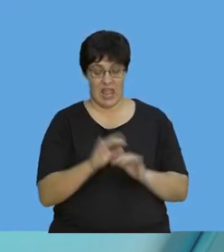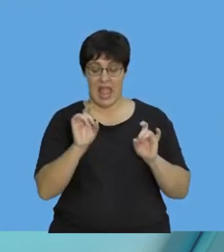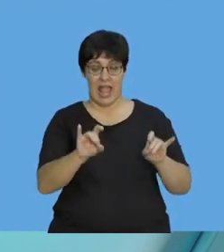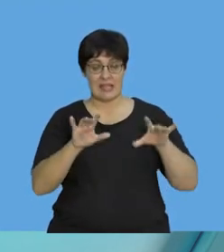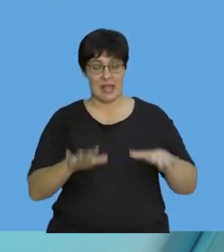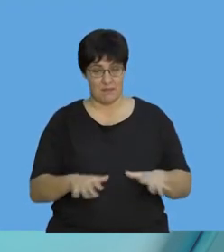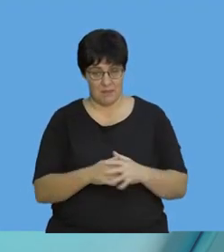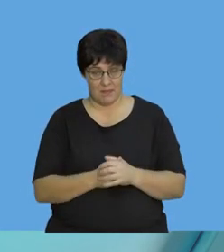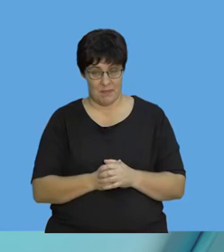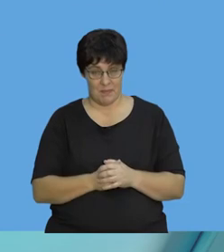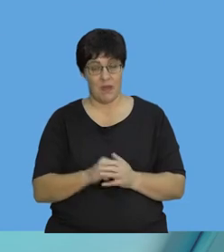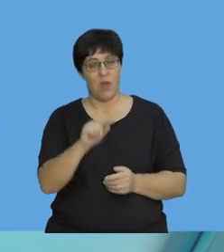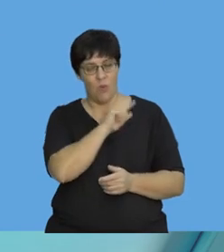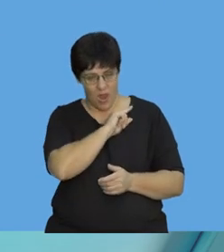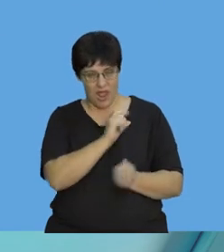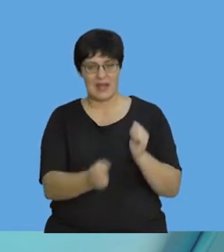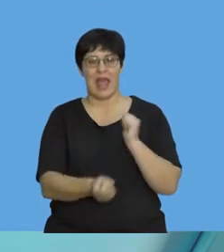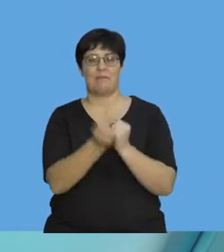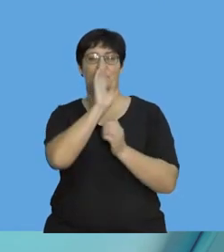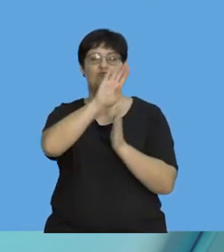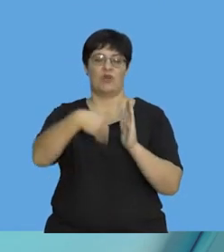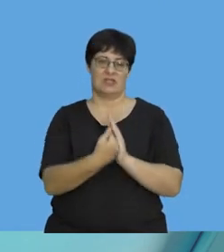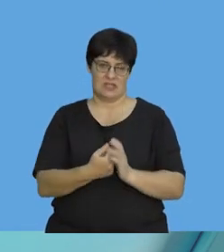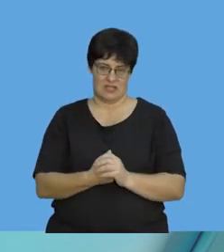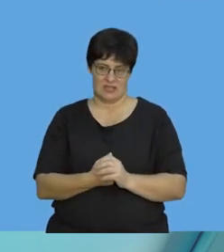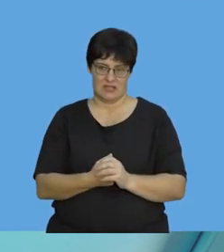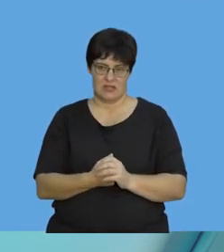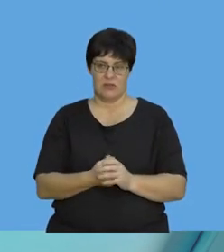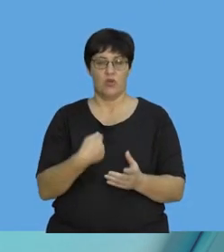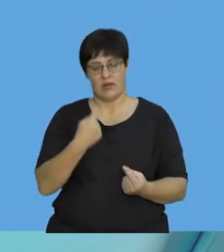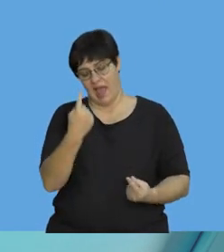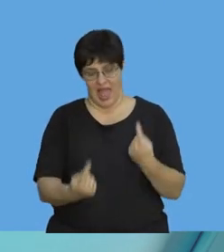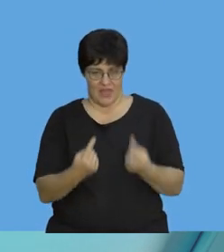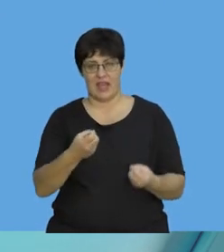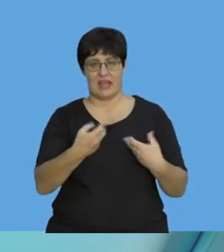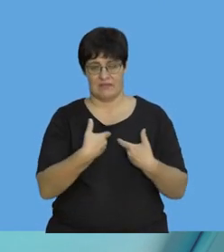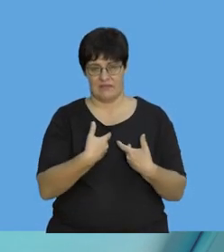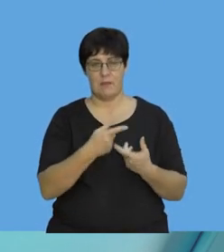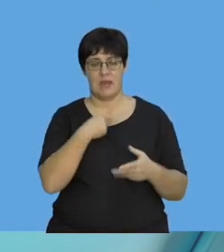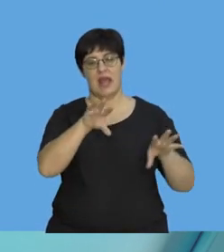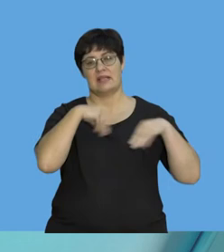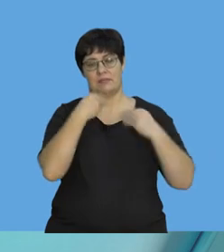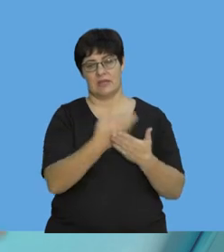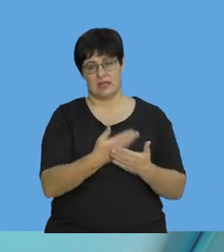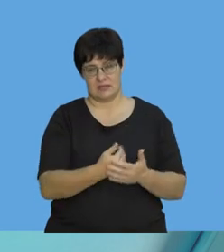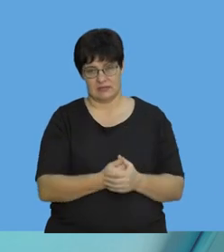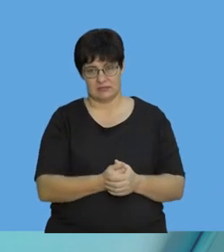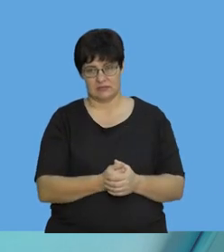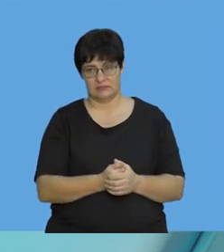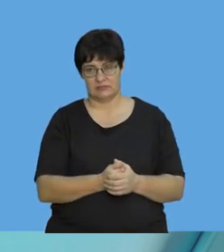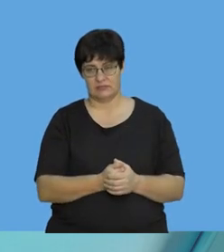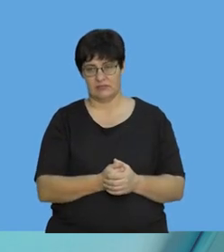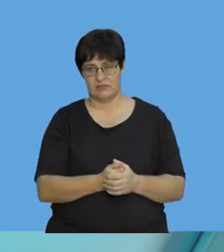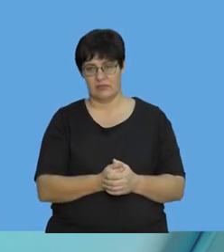it. In an exam, because we know this happens with rounding, you could give me either and it would be